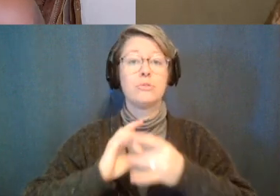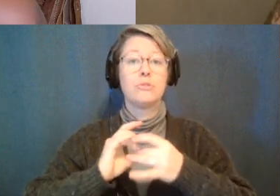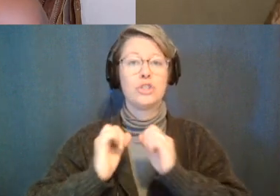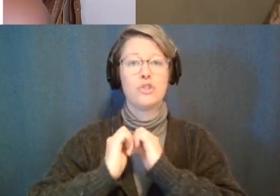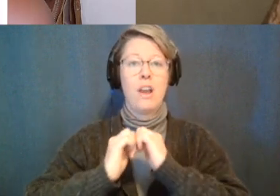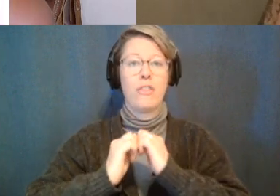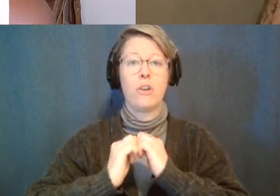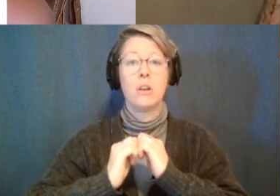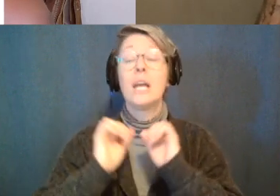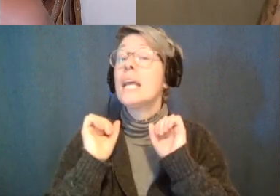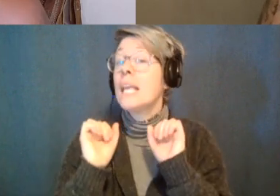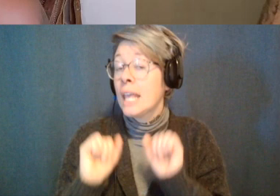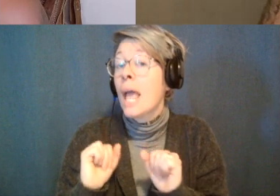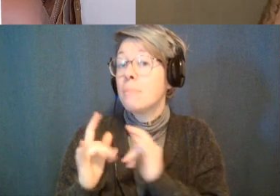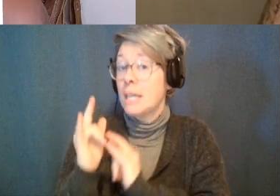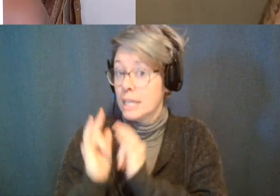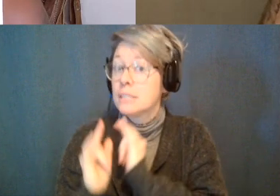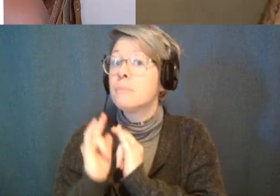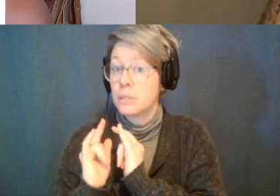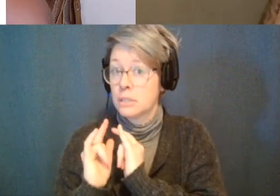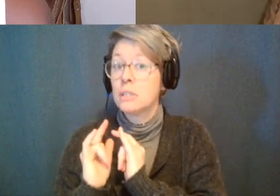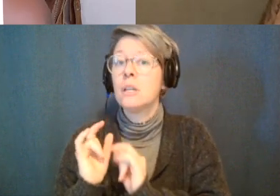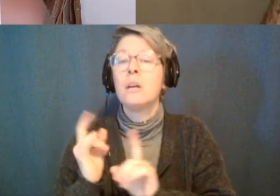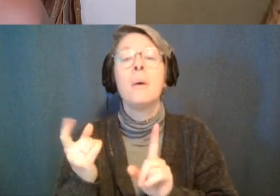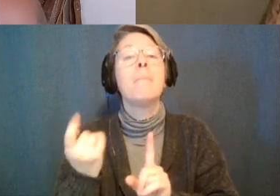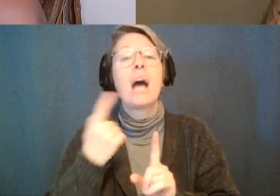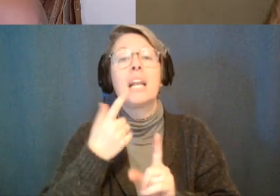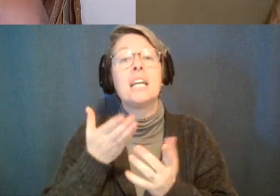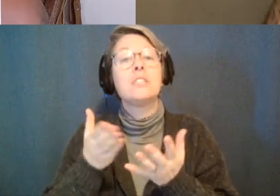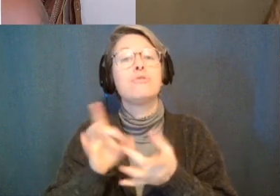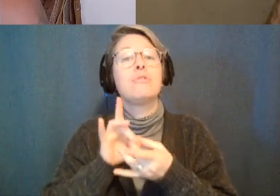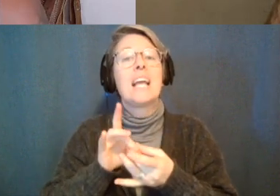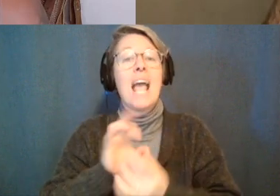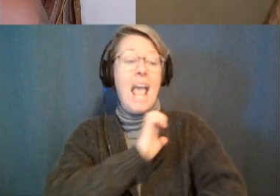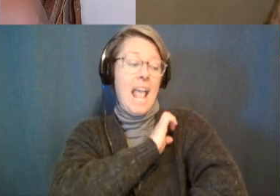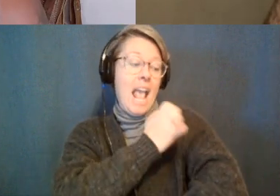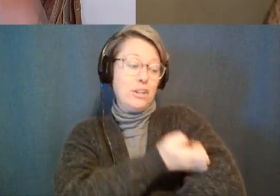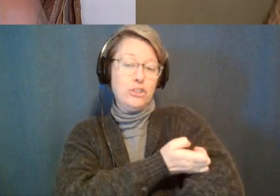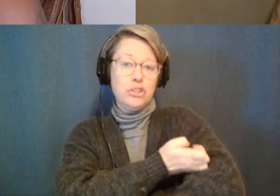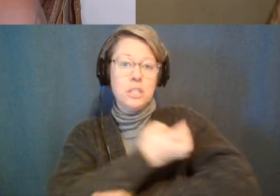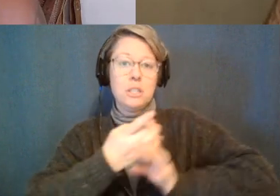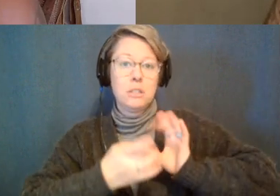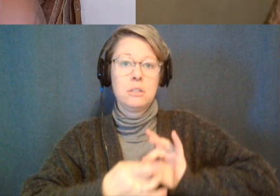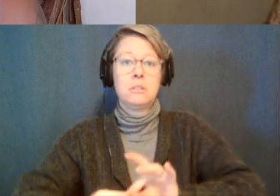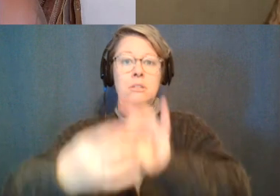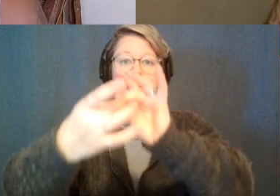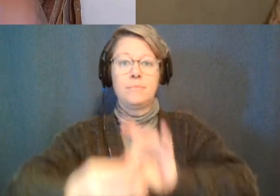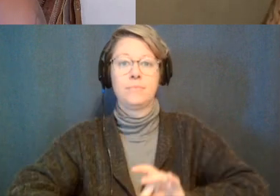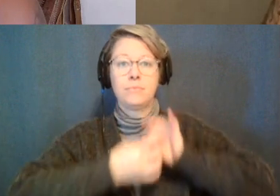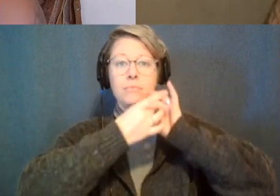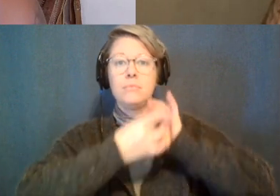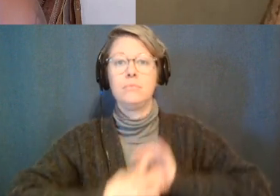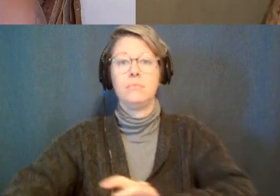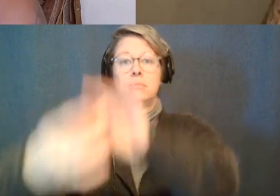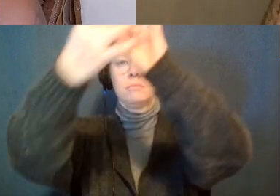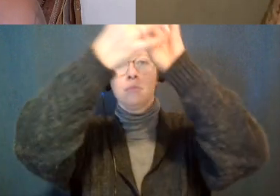intimacy based however it's like putting energy through the body it's like we're breathing at the same time whether we're doing a loop together a